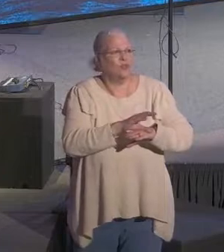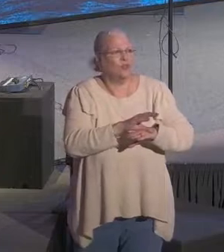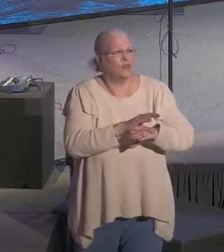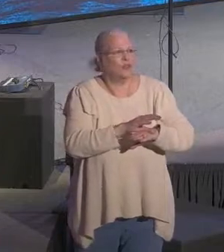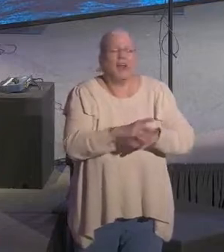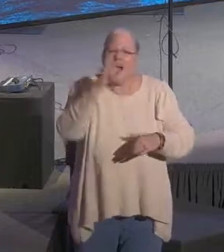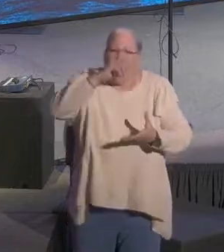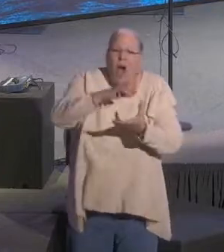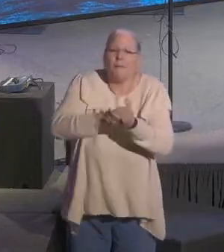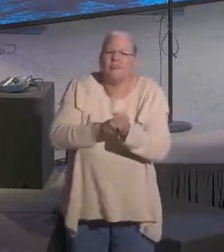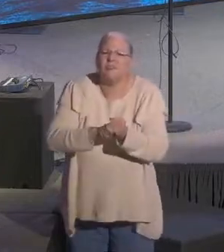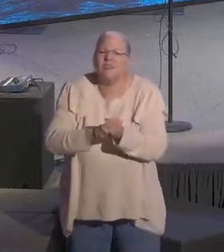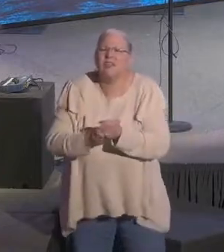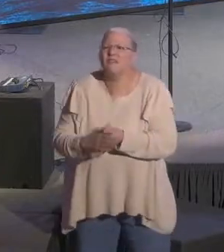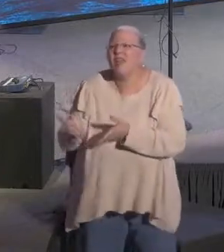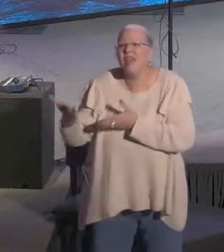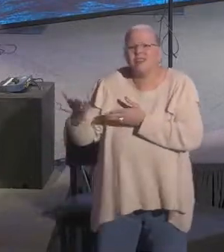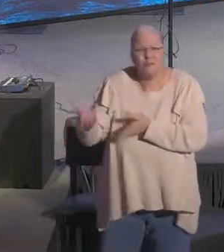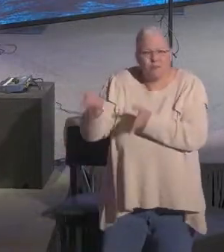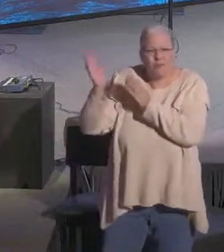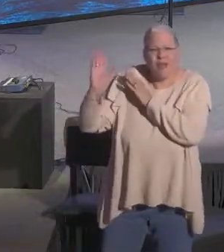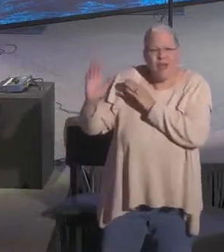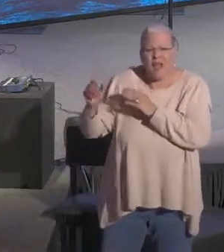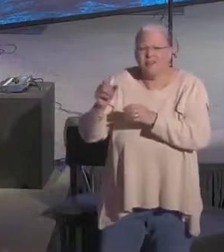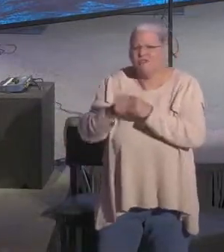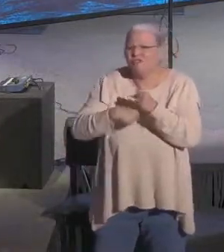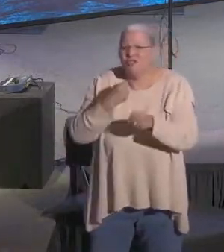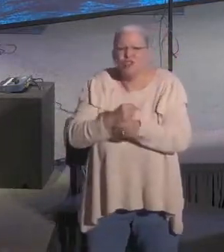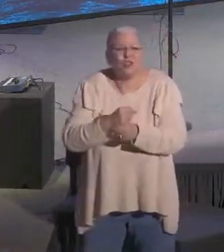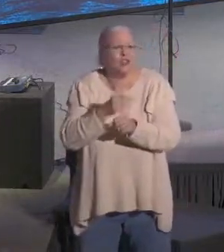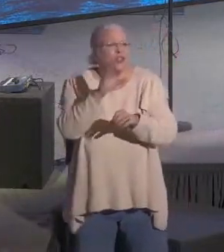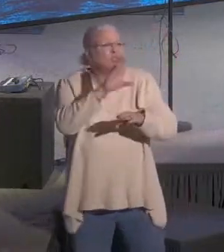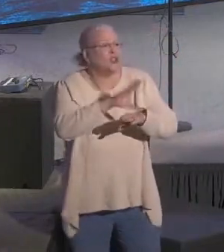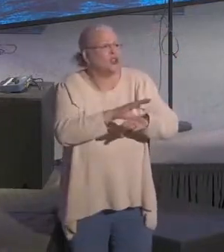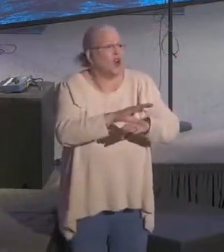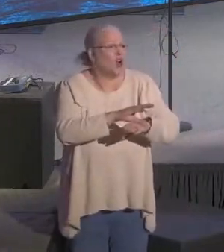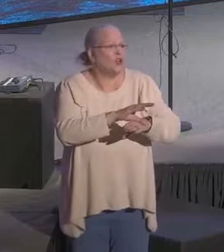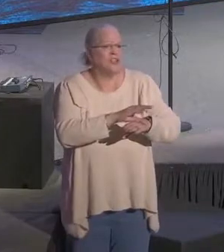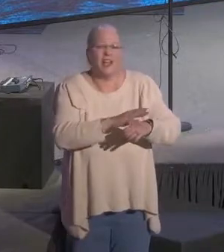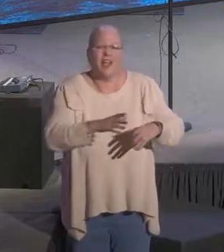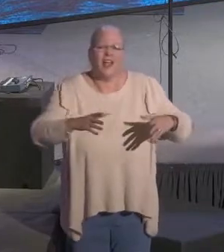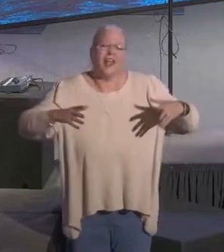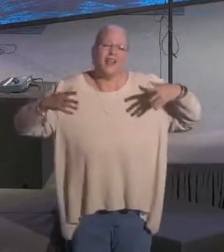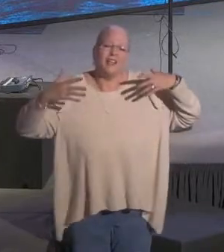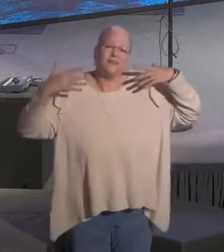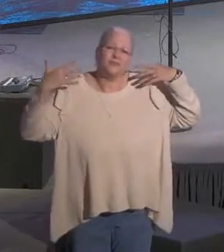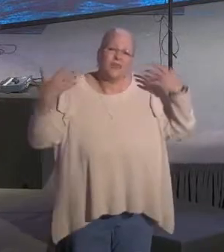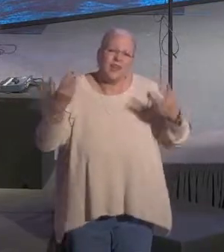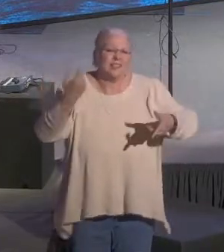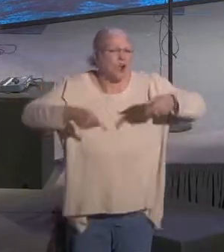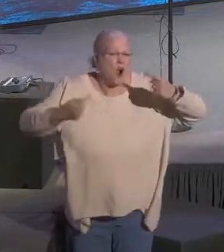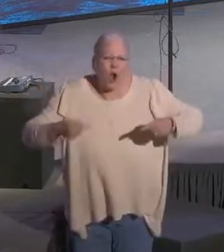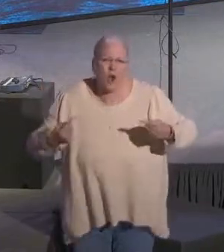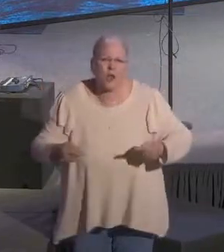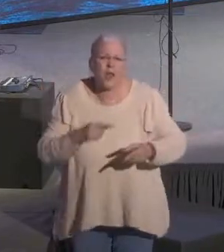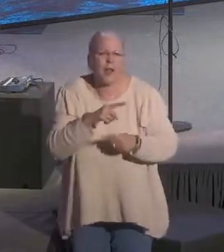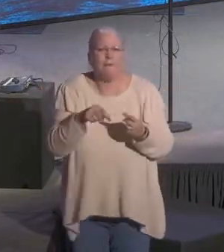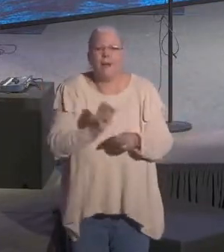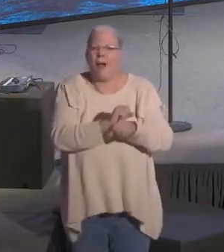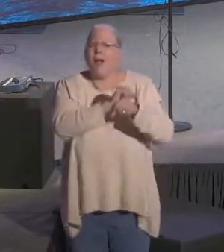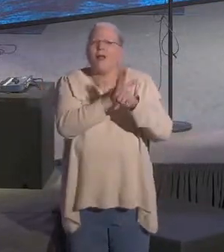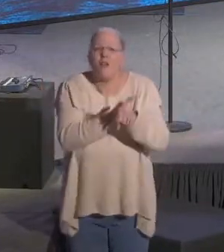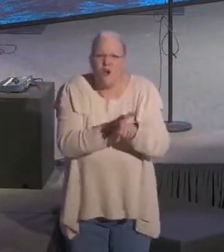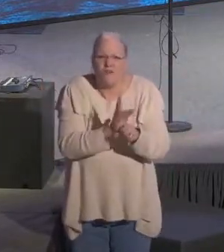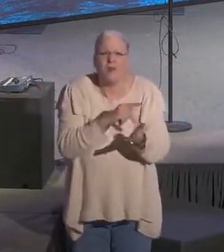I believe in the last couple of years, in many circles, the church got up, caught up, in arguing about COVID